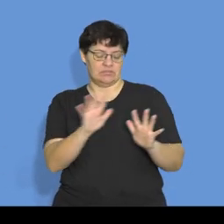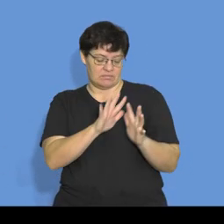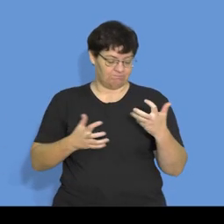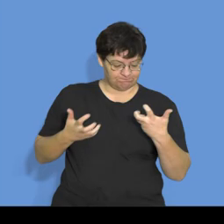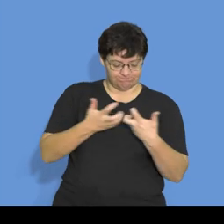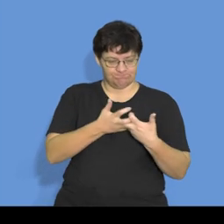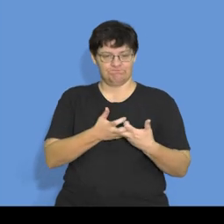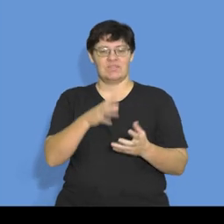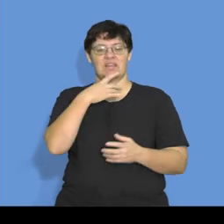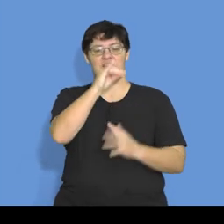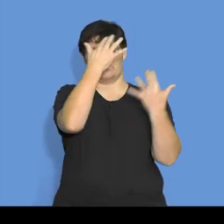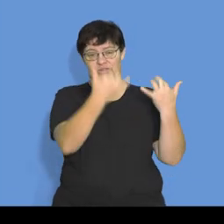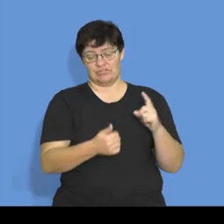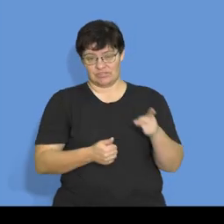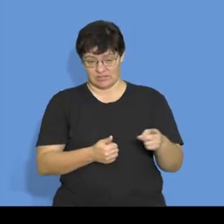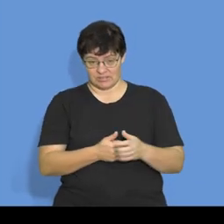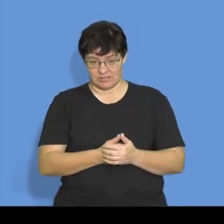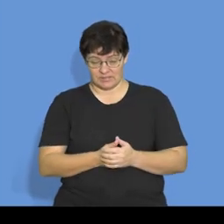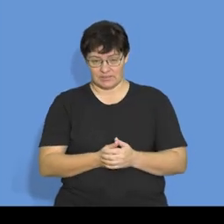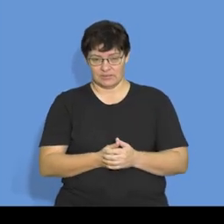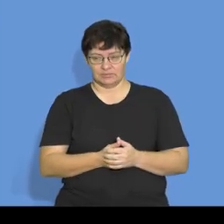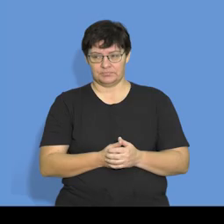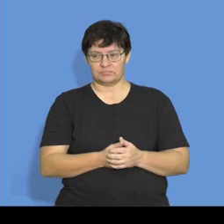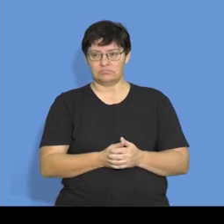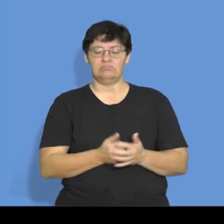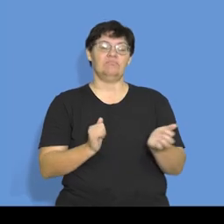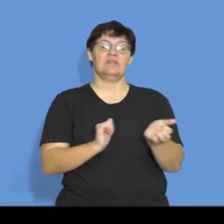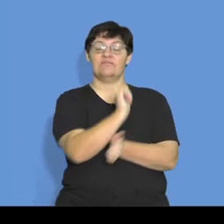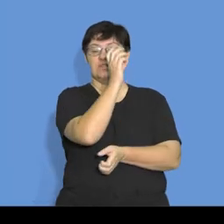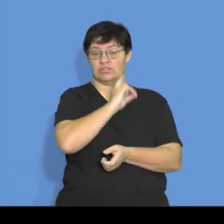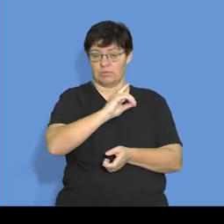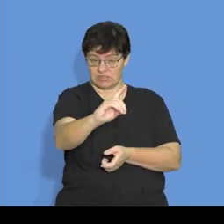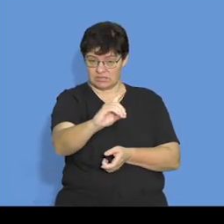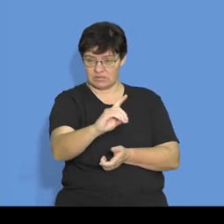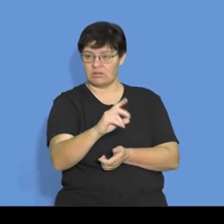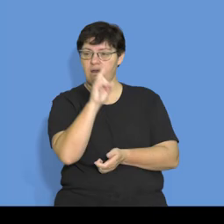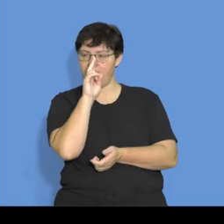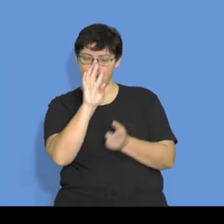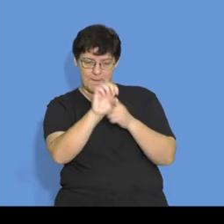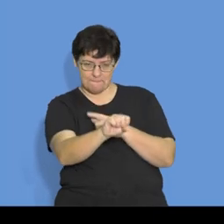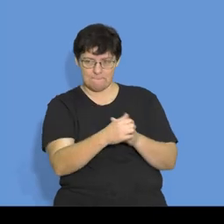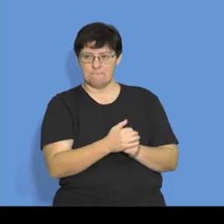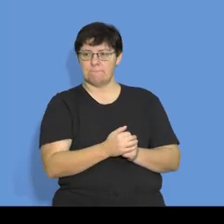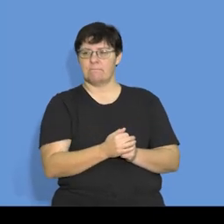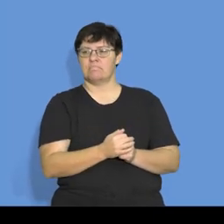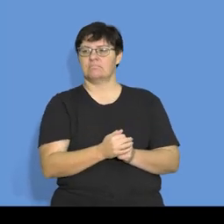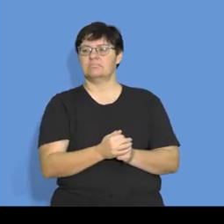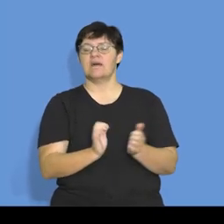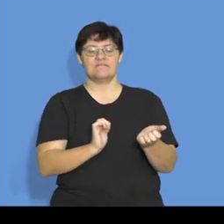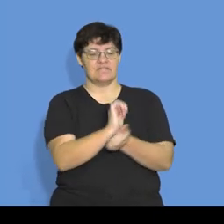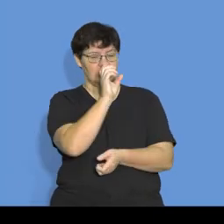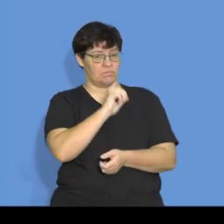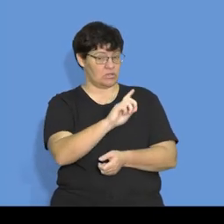into my cash budget. Right? Fixed deposit. Fixed Clearly, you can see this is a fixed deposit